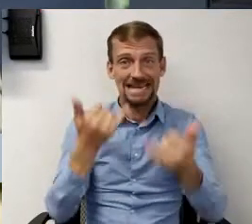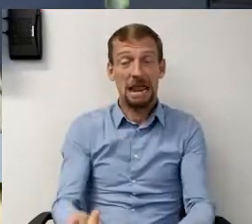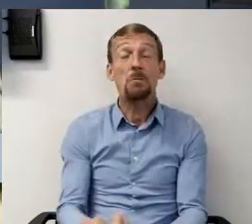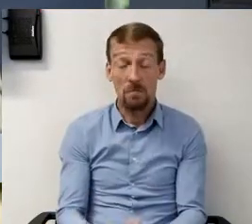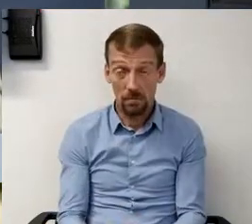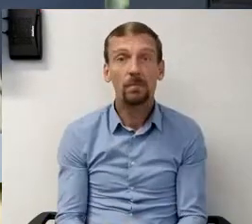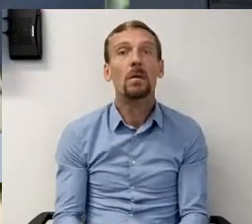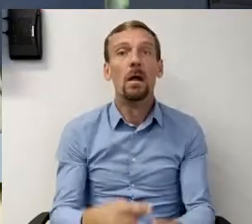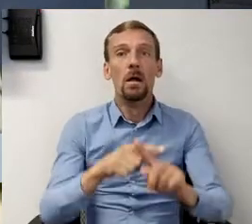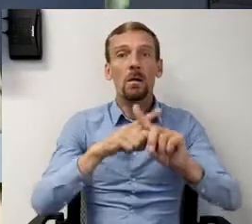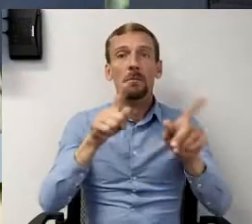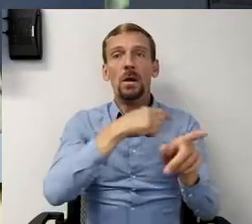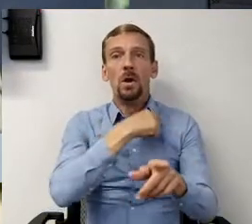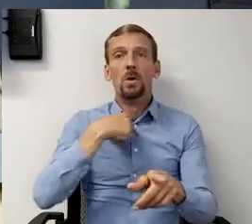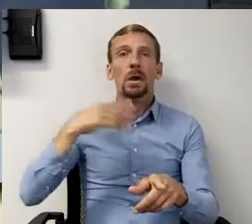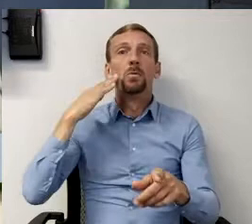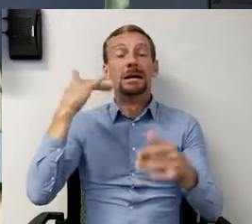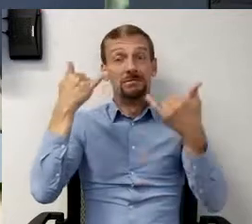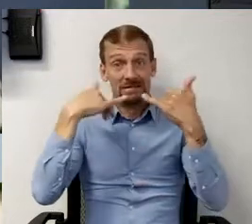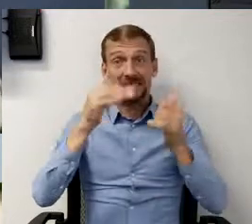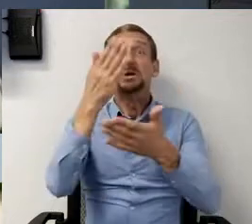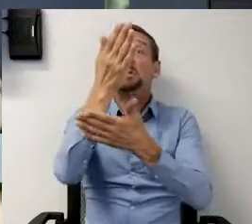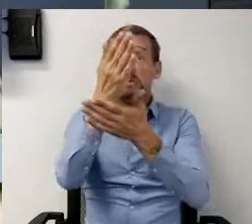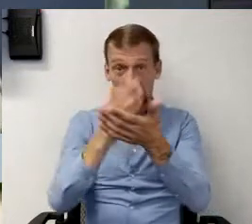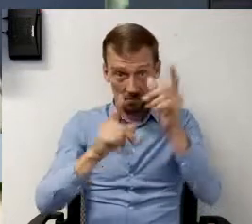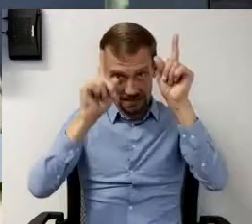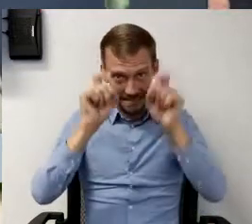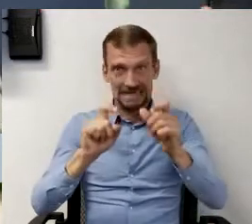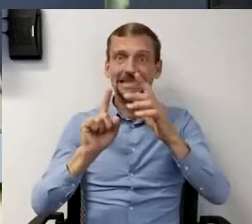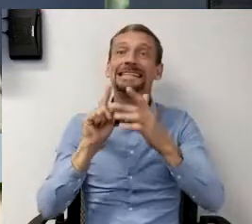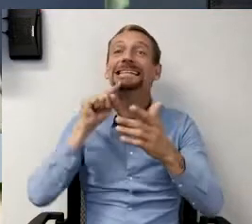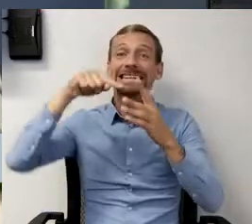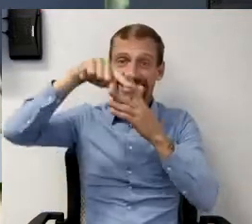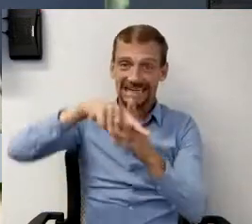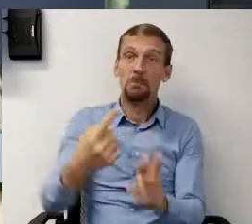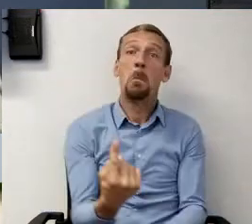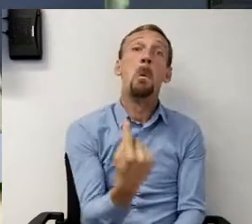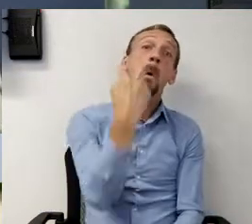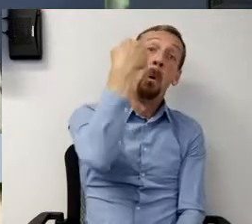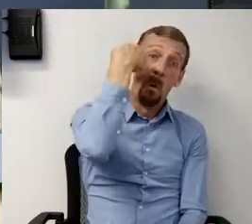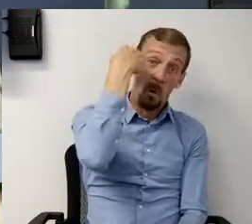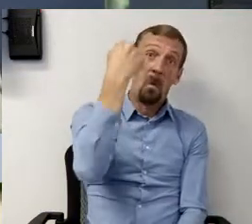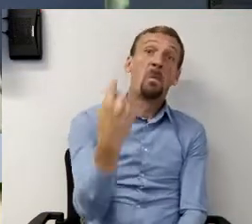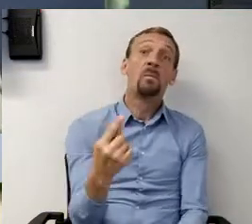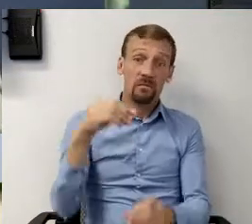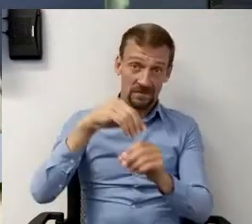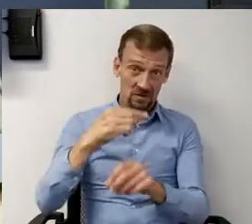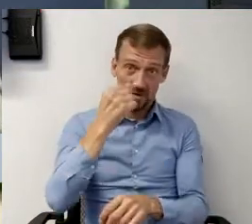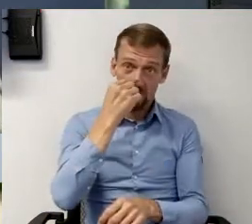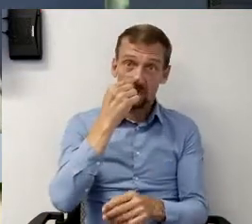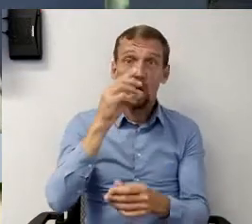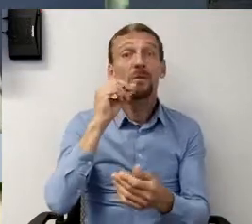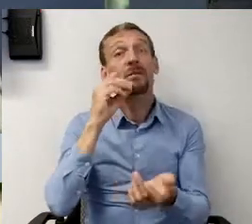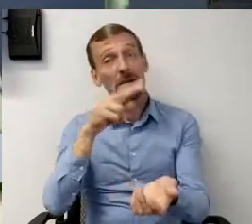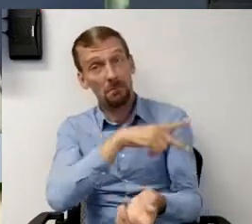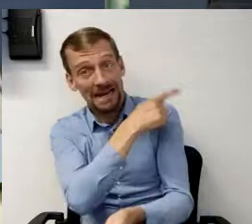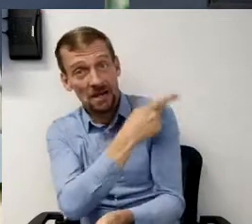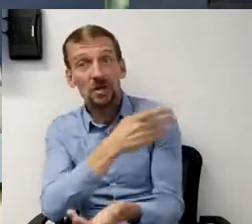still continue to do some of the nasal pharyngeal testing for our patients, maybe some of our own providers.